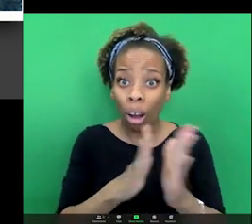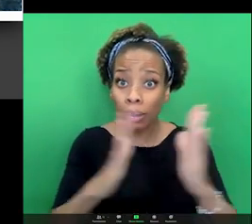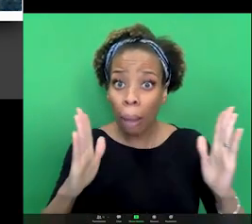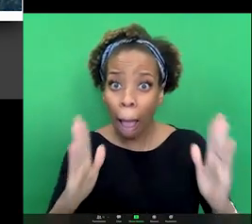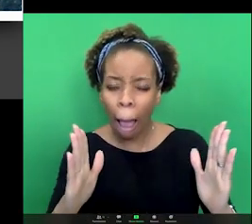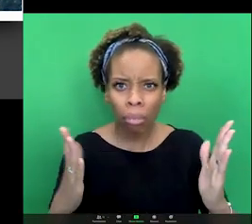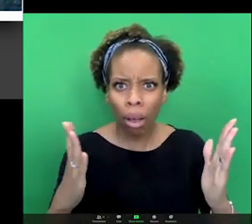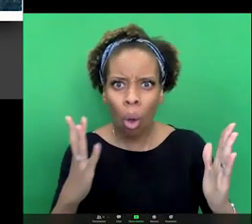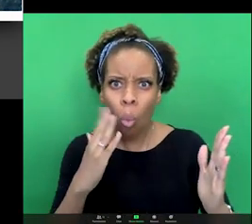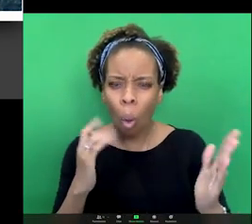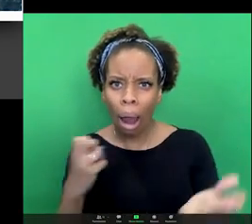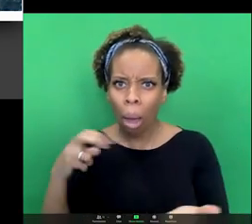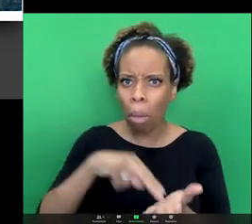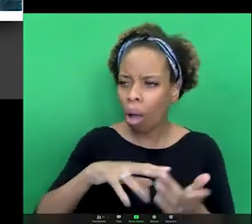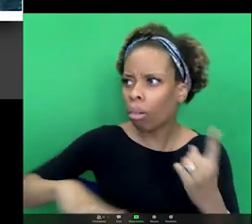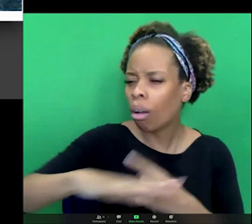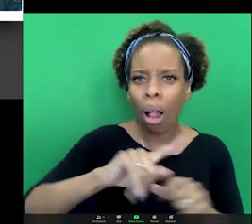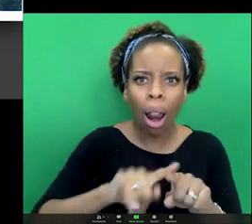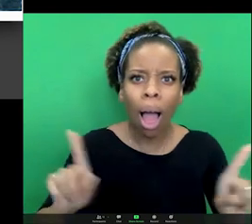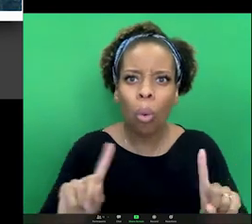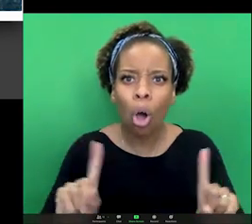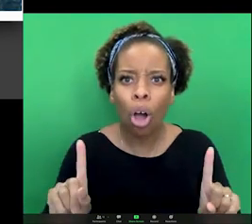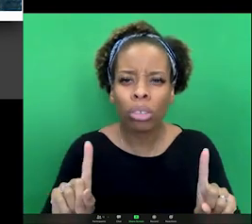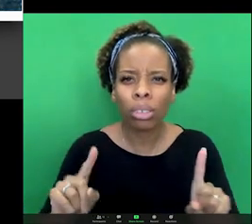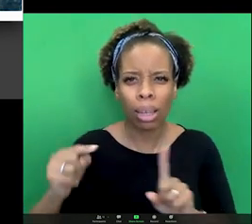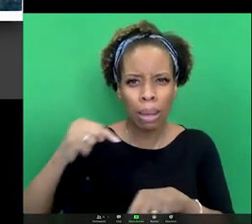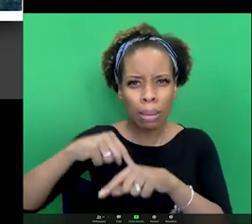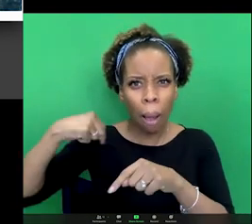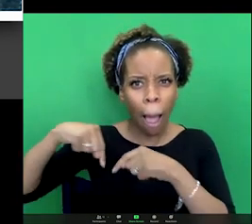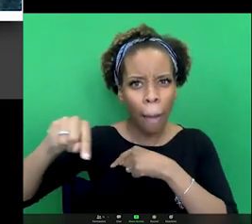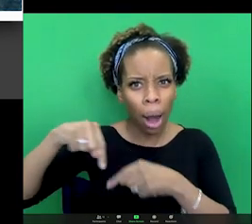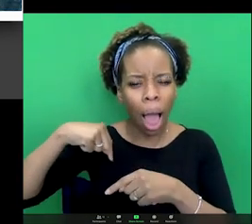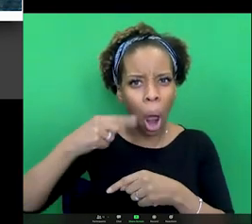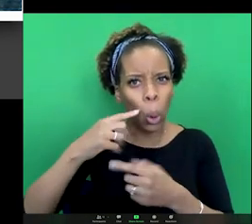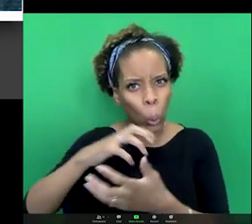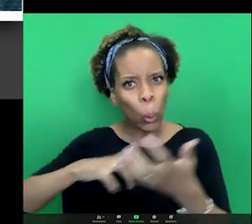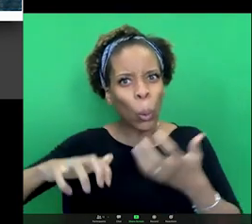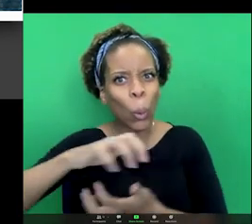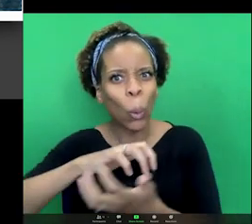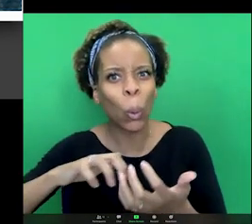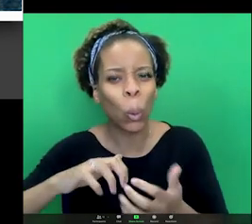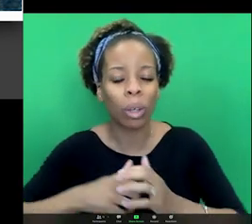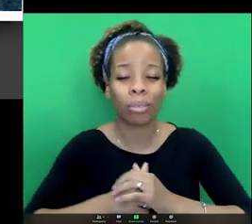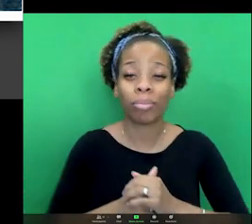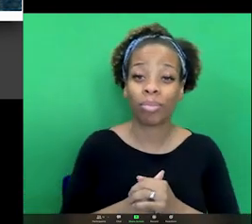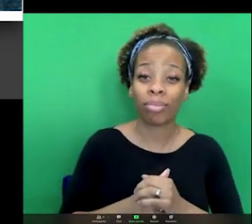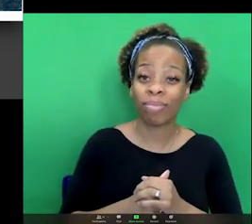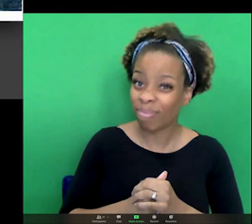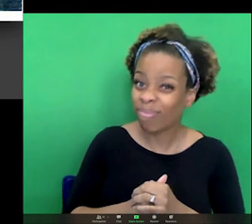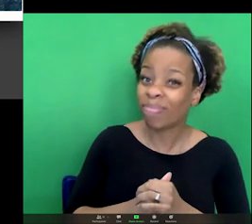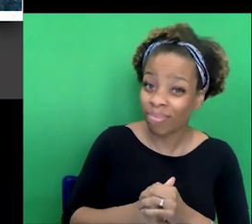time? All of this is so, his timeline is extremely complicated. Absolutely. It's an incredibly